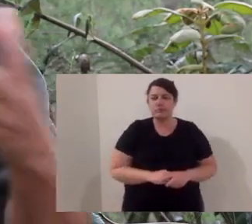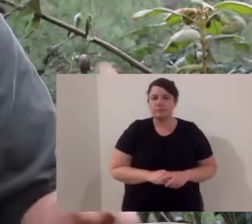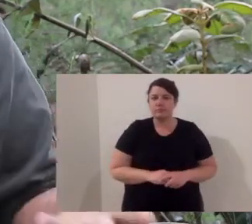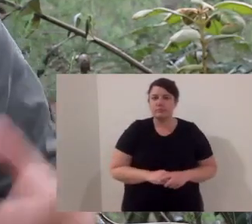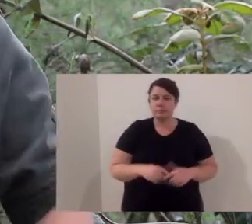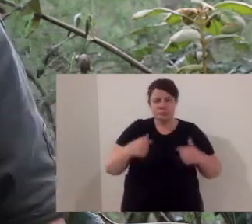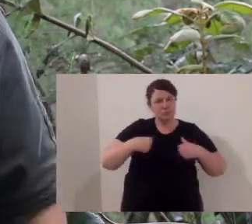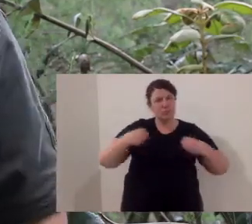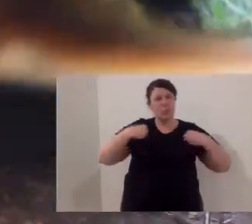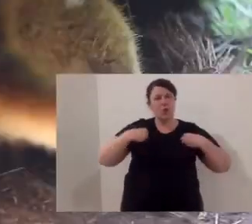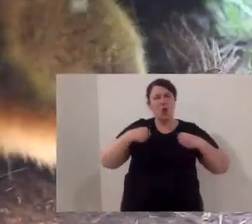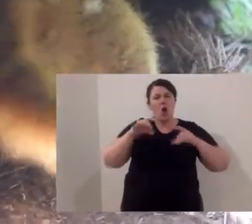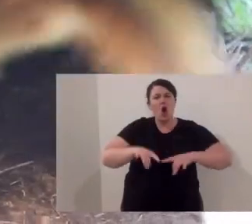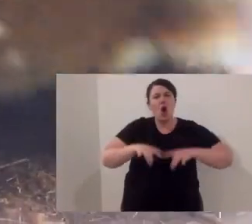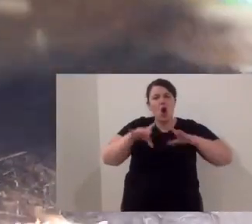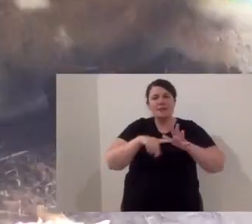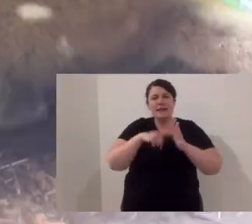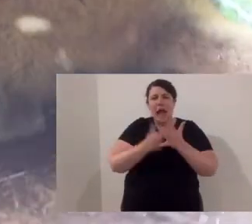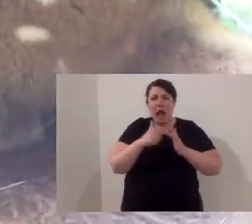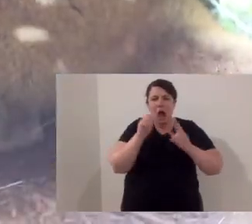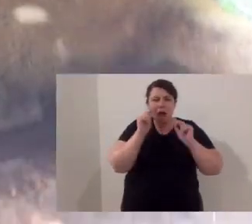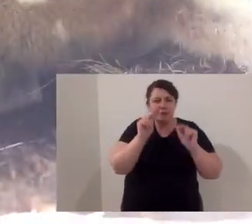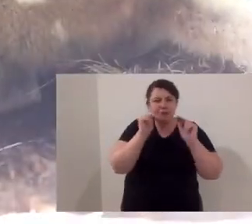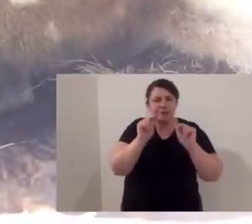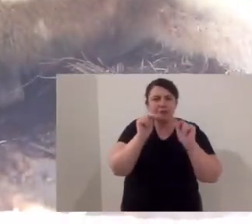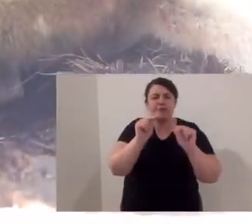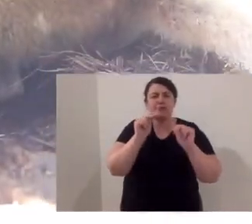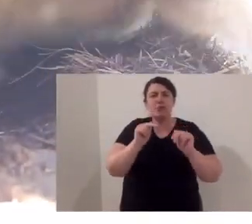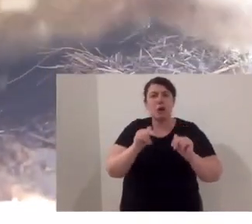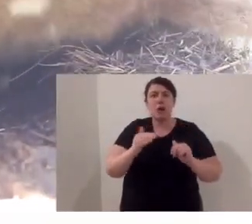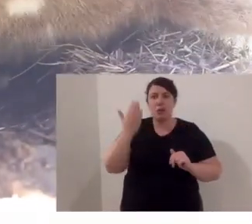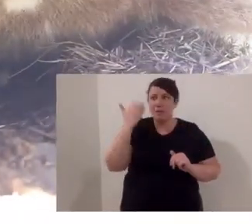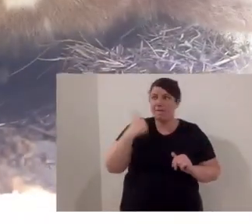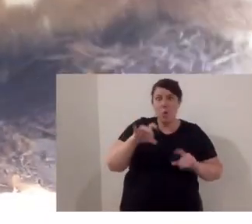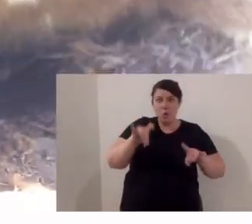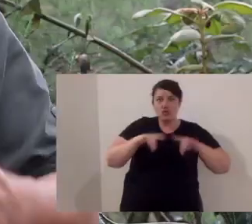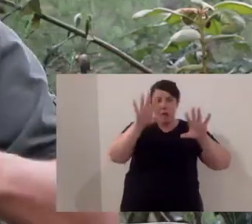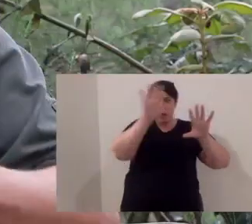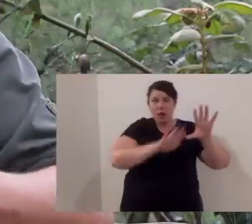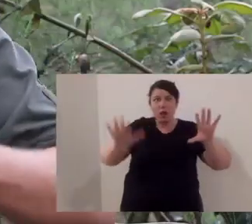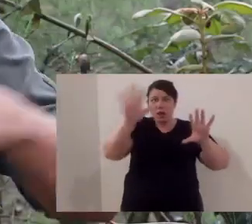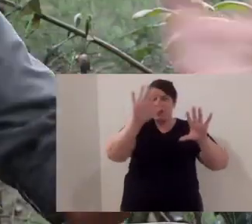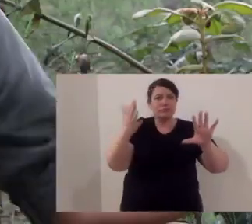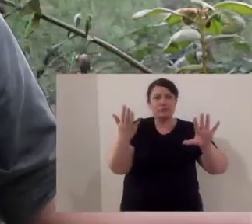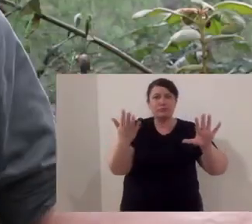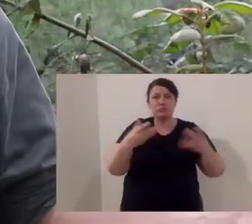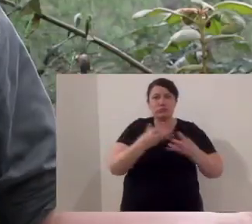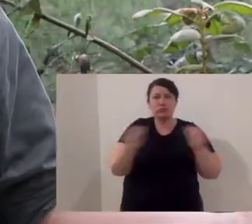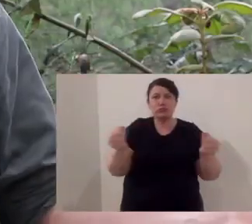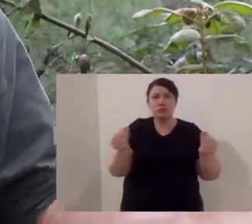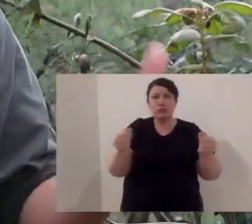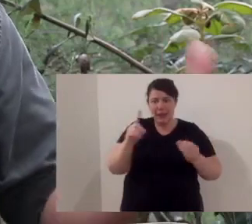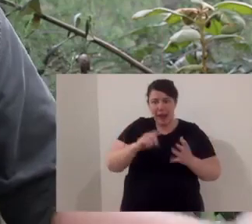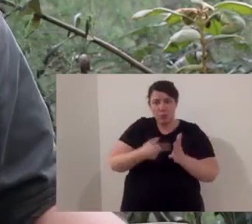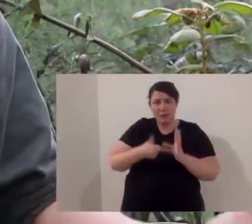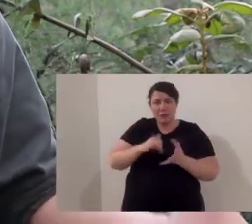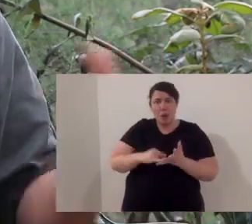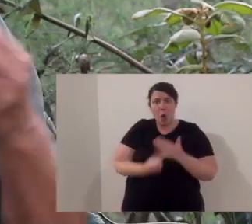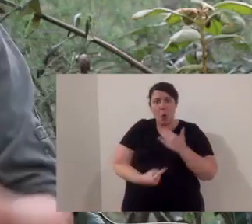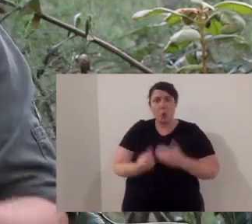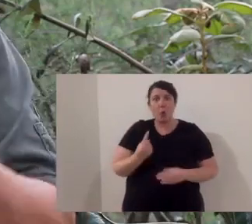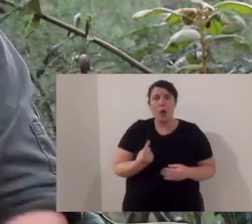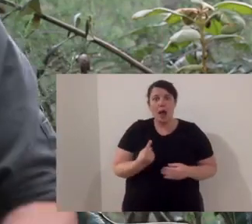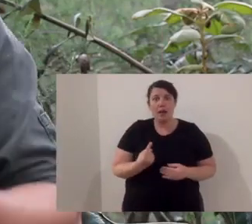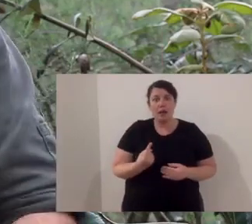have a really diverse diet. Eastern quolls are a flagship species at Aussie Ark. They used to be on mainland environments and they've gone.